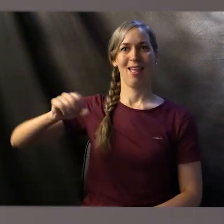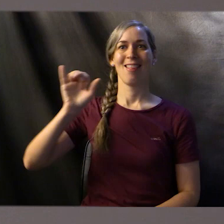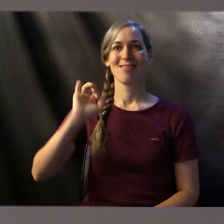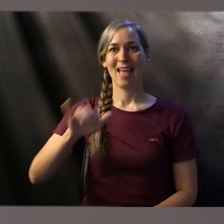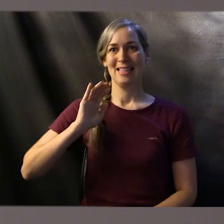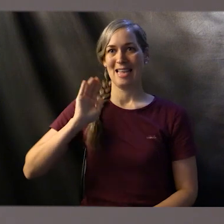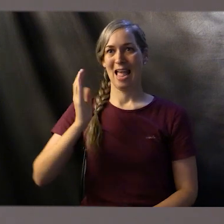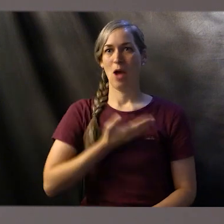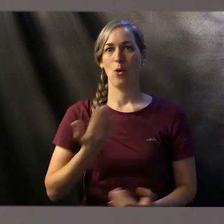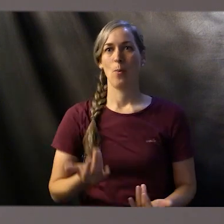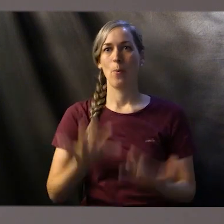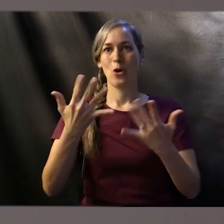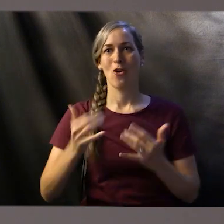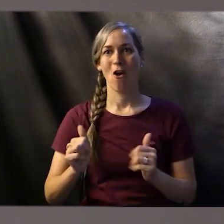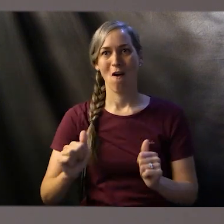burnt offering.